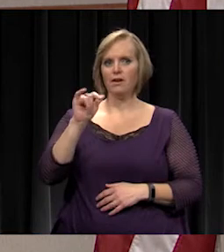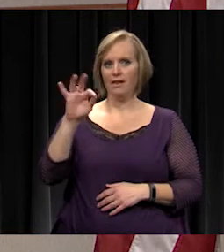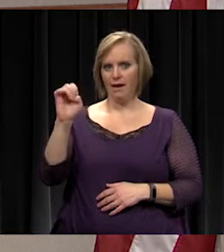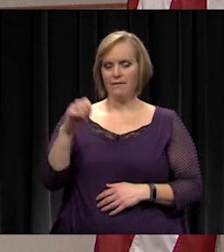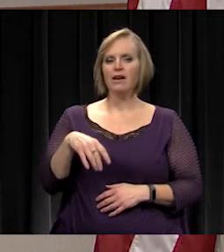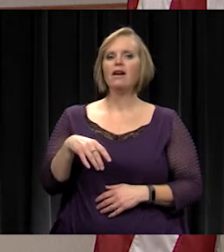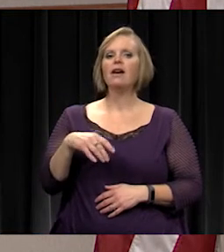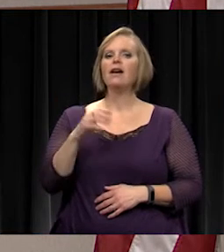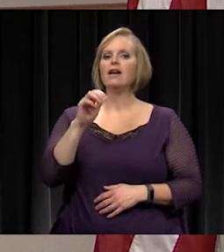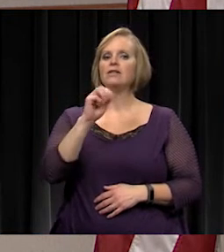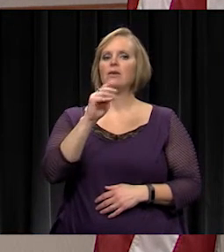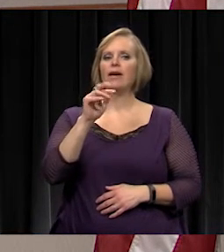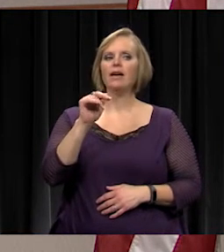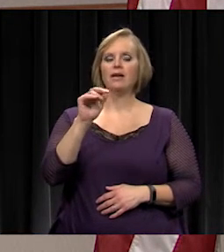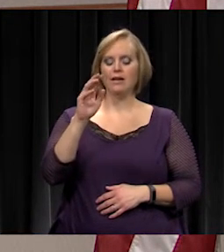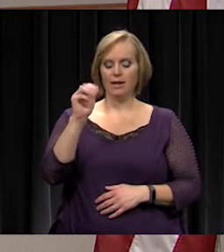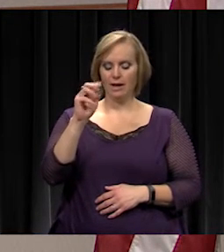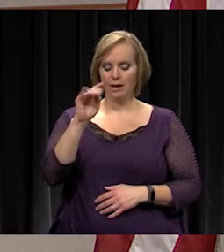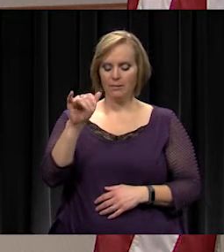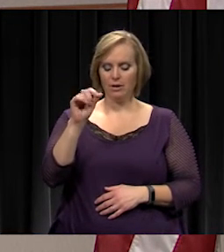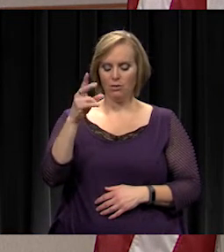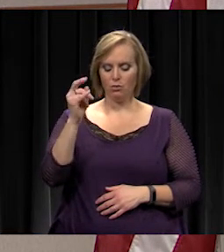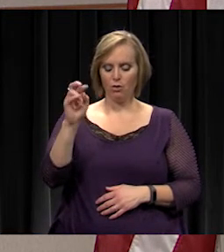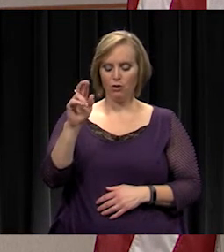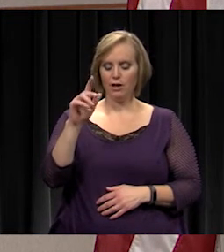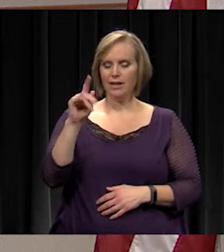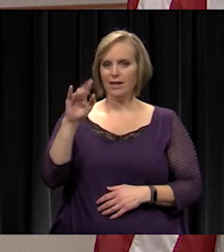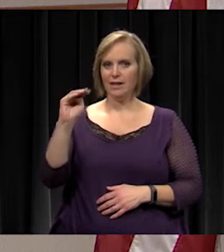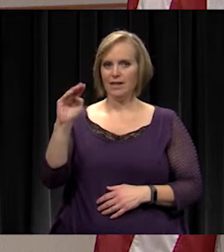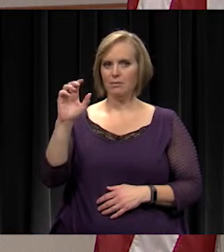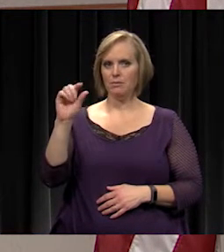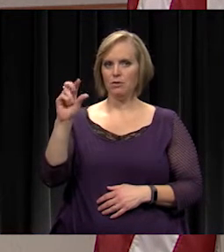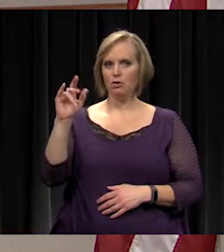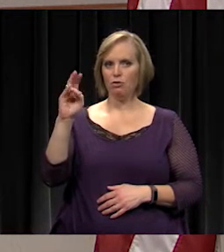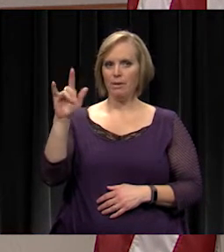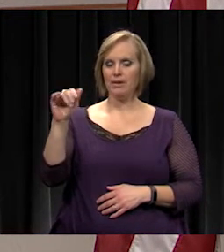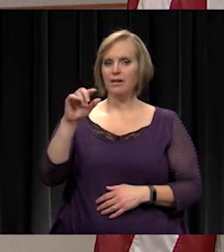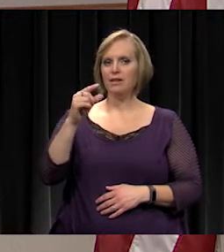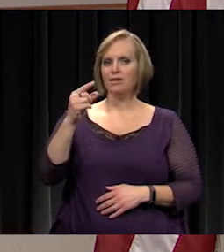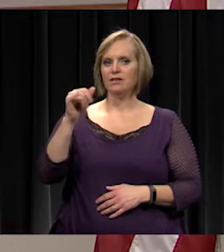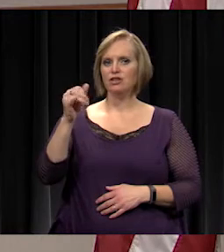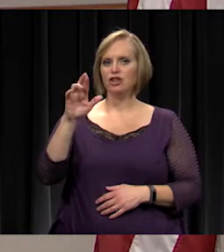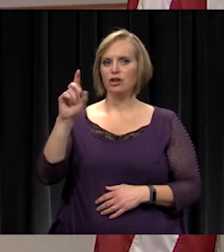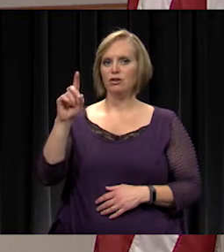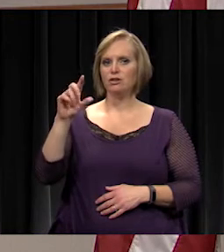Amy Grother, event chair, Kim Gramling, Gerald Gentry, and Cindy Hayes.